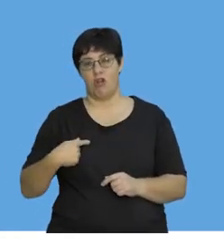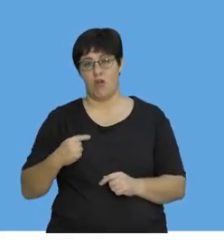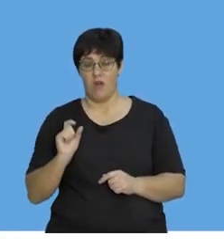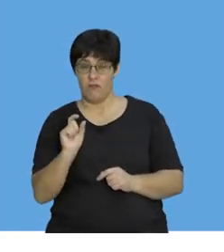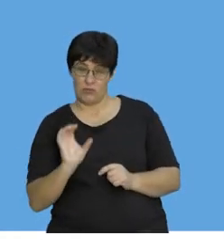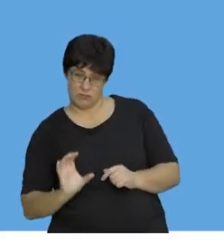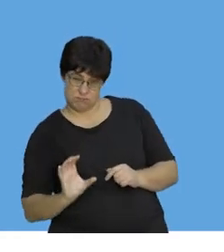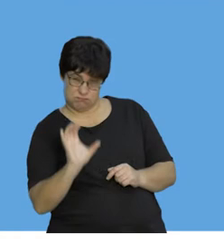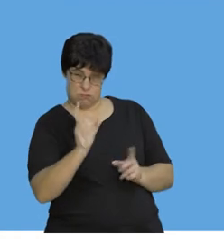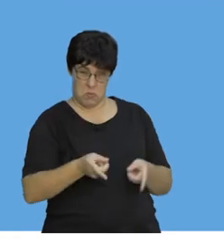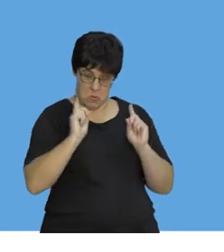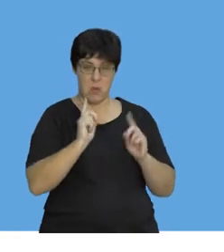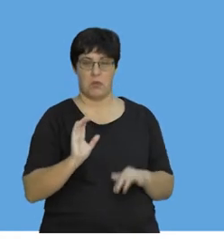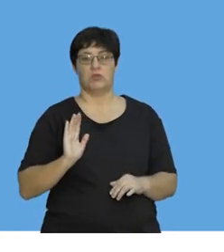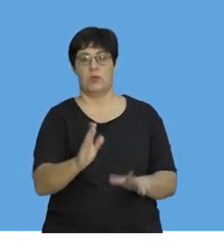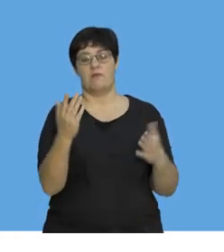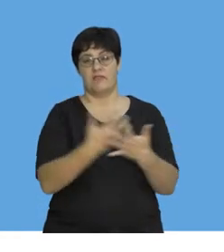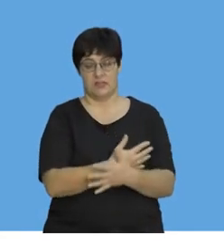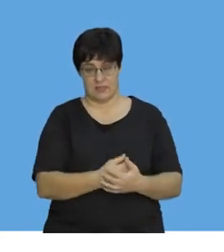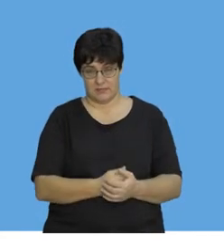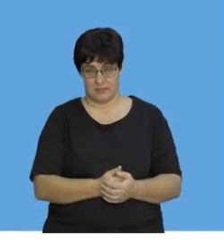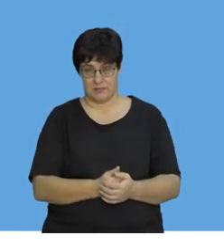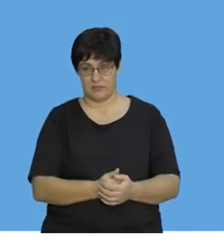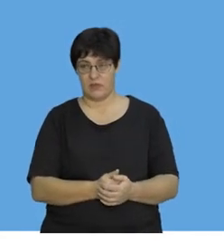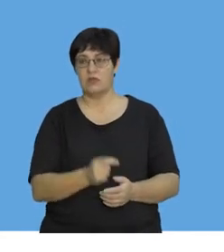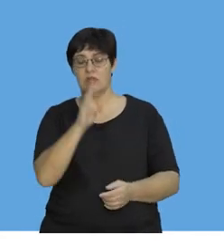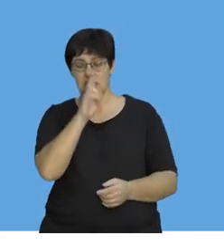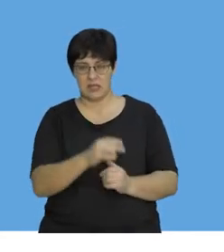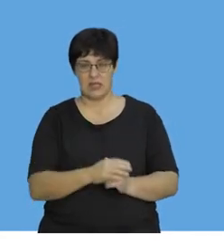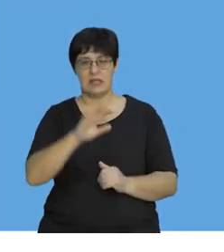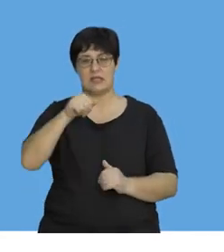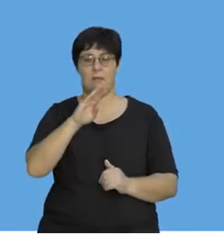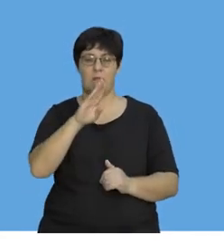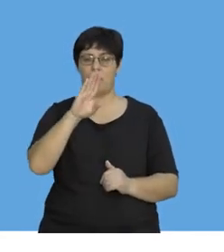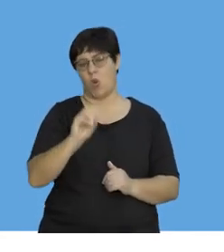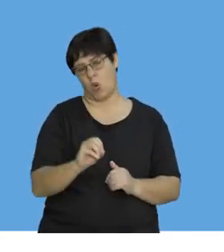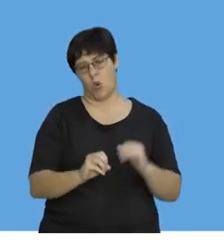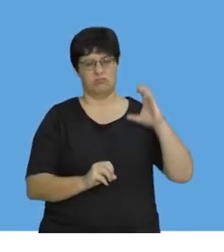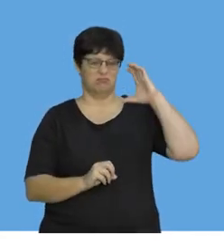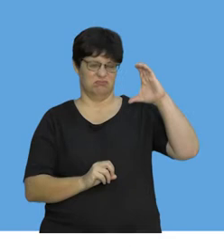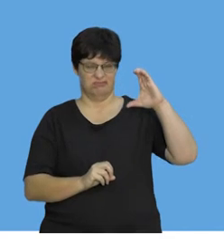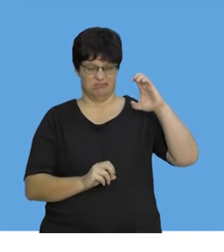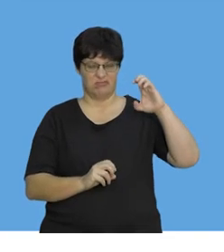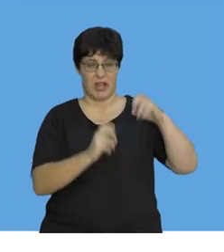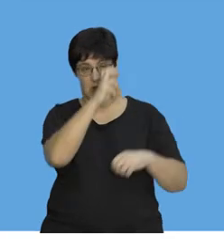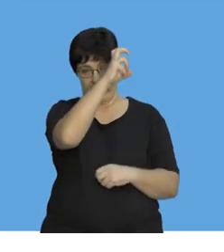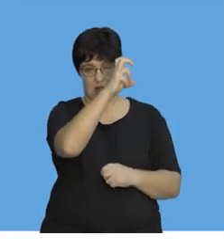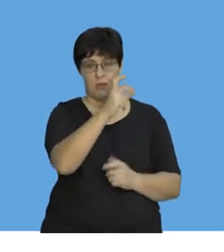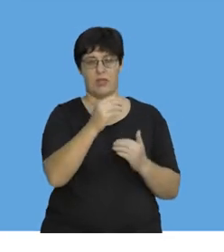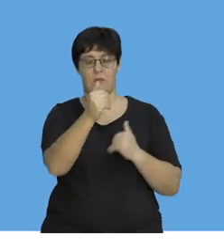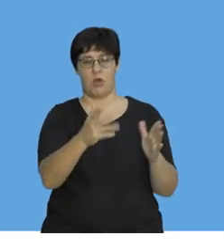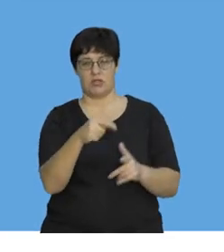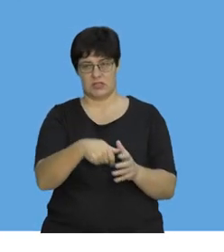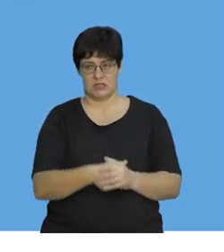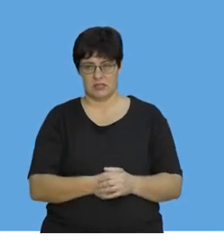Okay. Let's see just if this works. If we use the jumbo egg in the foam box. Okay.